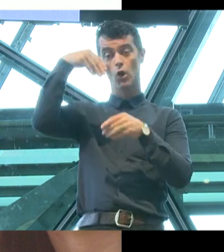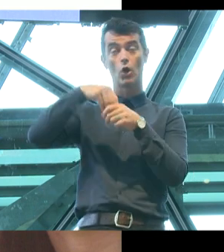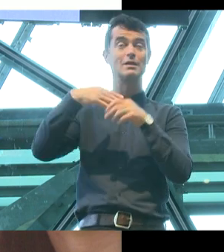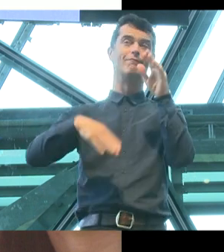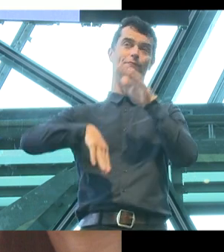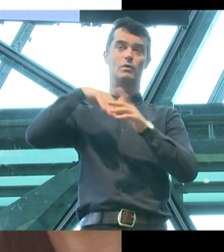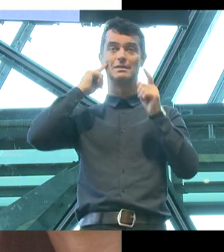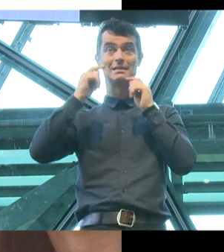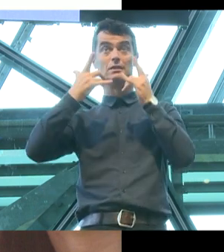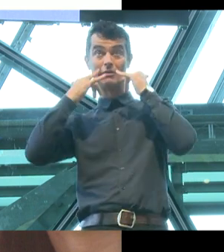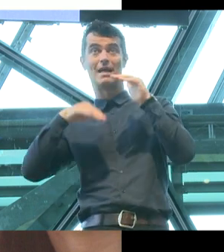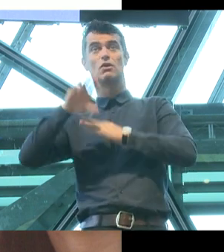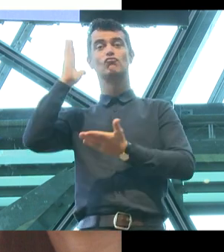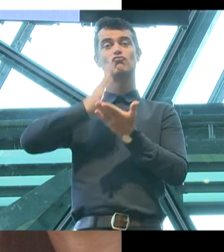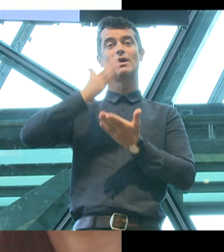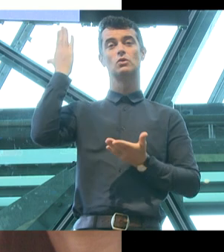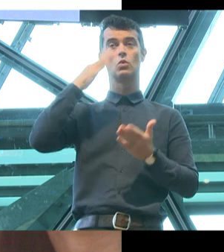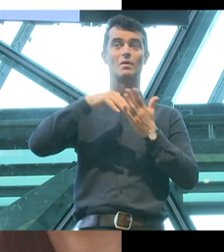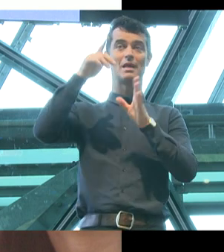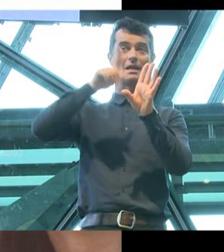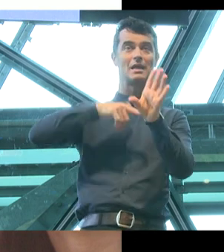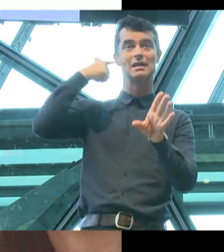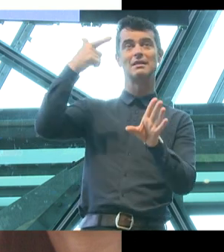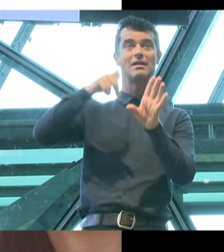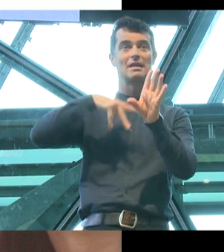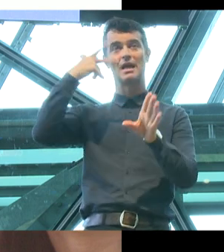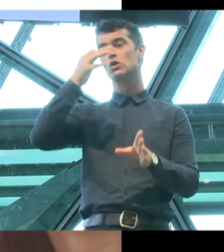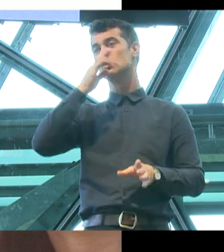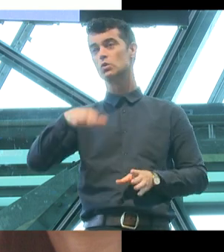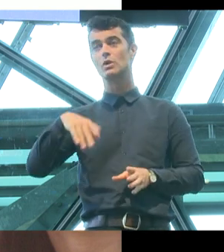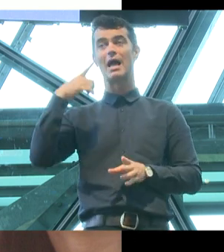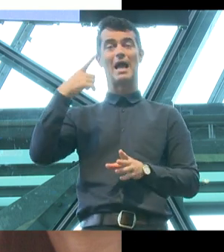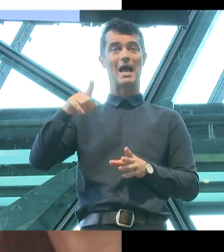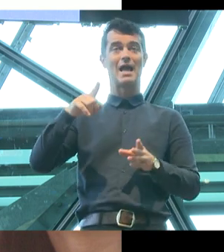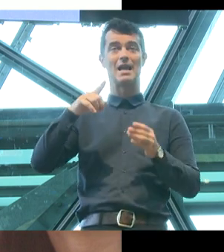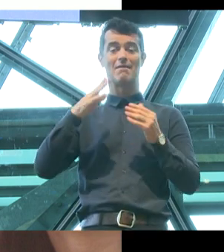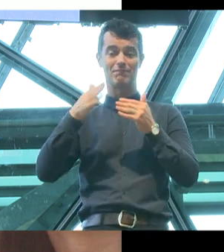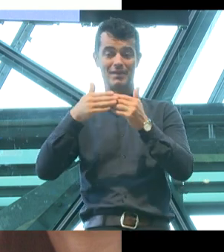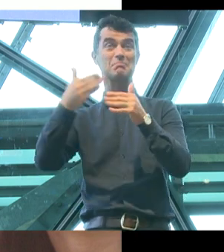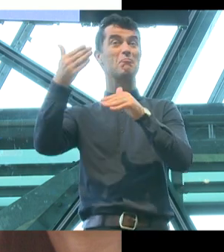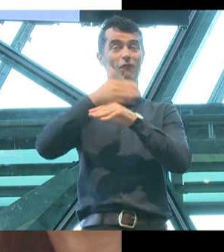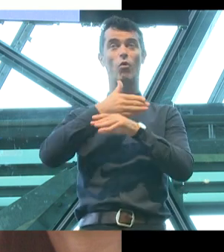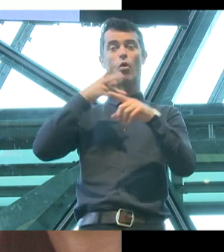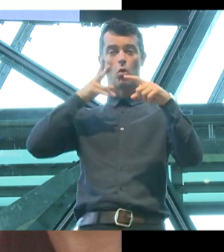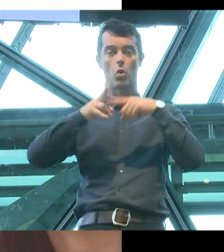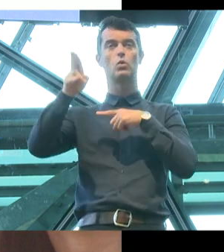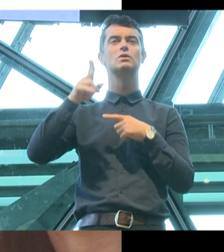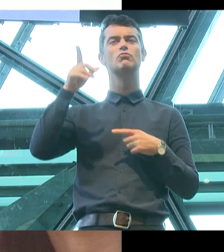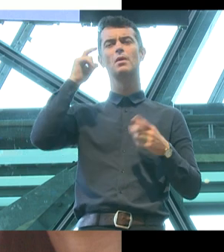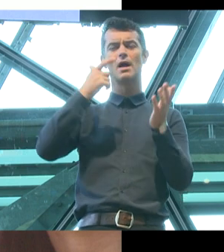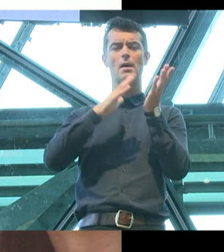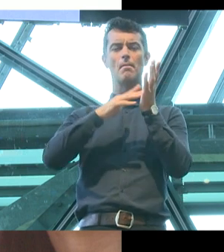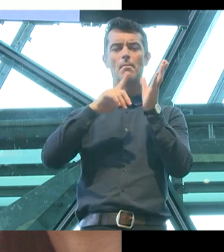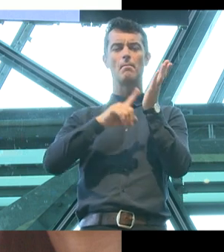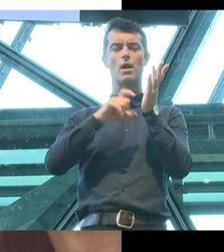piloted in real schools with year 7 and 8 children, refined even further before the launch. And remember that review that Malcolm Turnbull